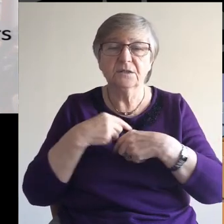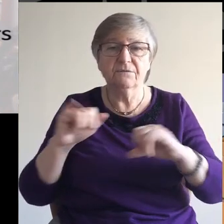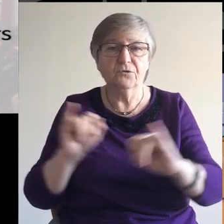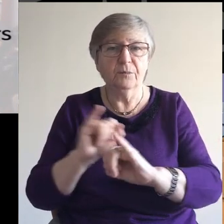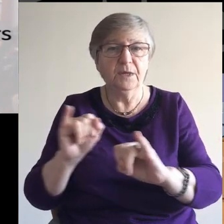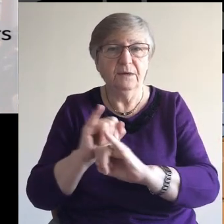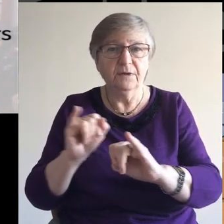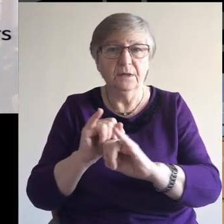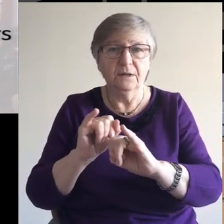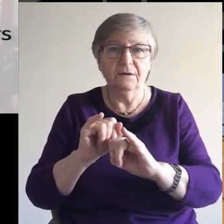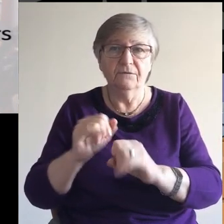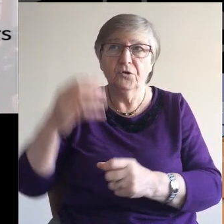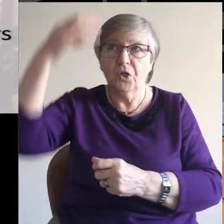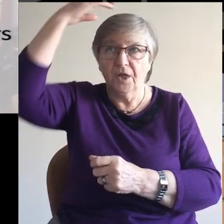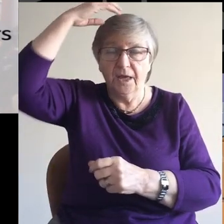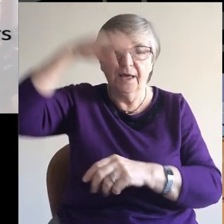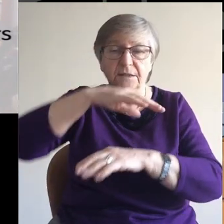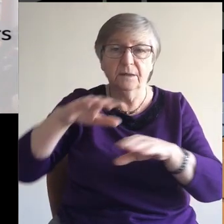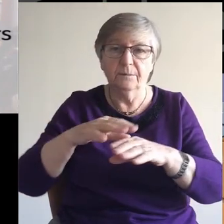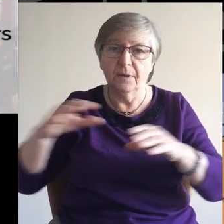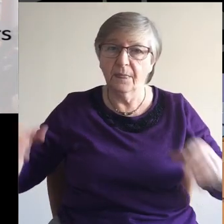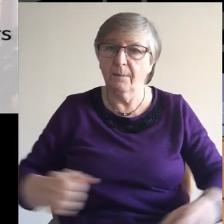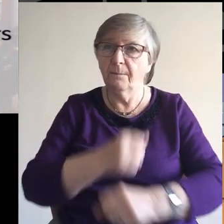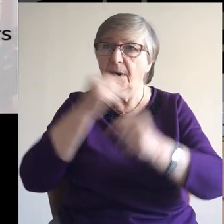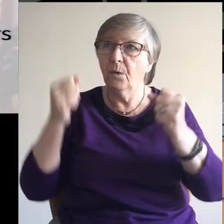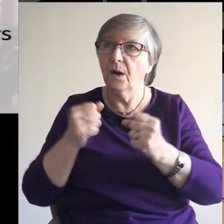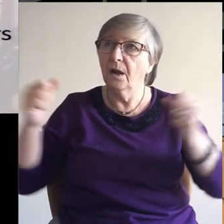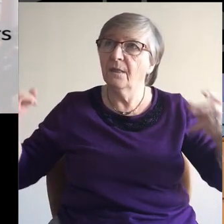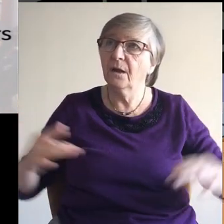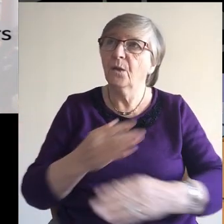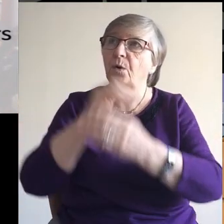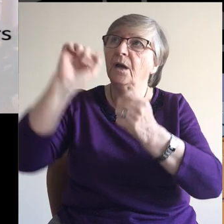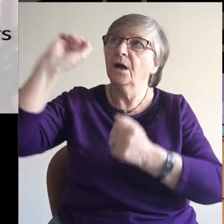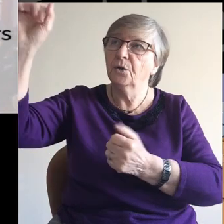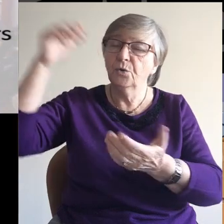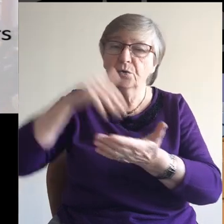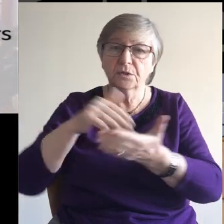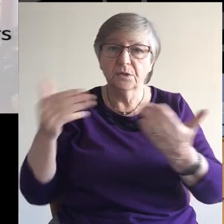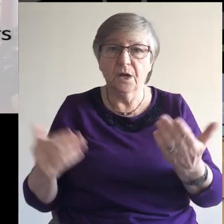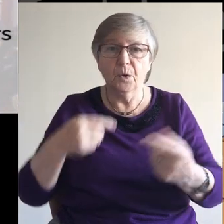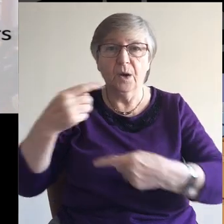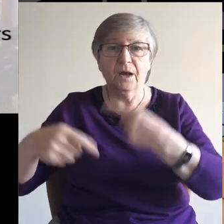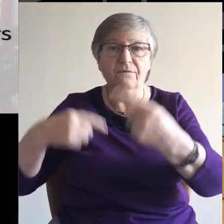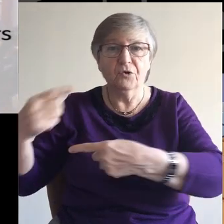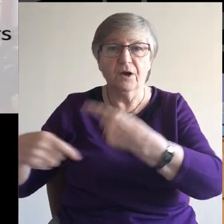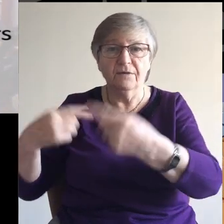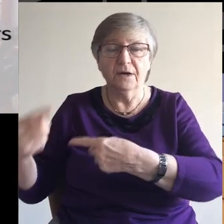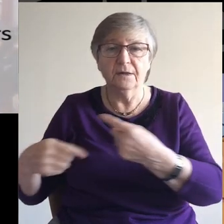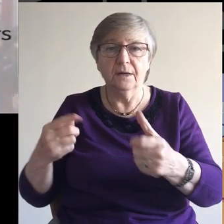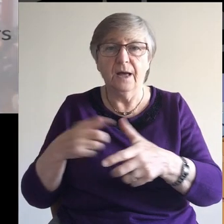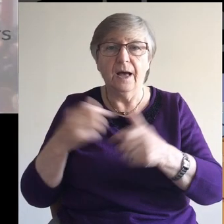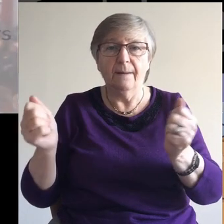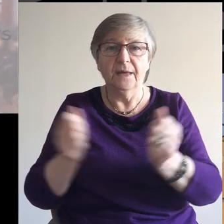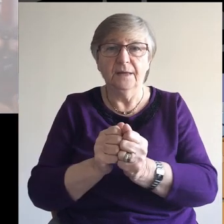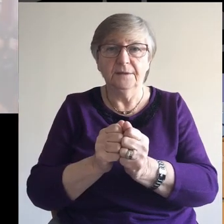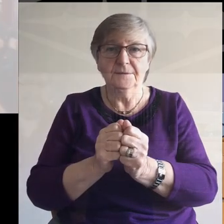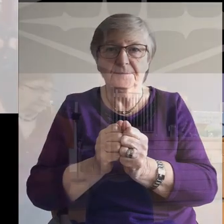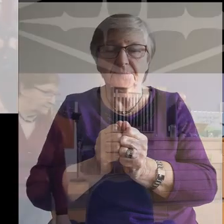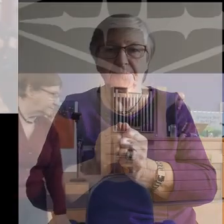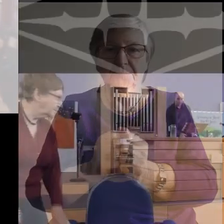evil. For the kingdom, the power, and the glory are Yours now and forever. Amen.